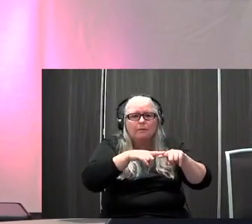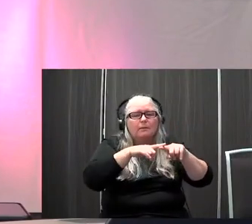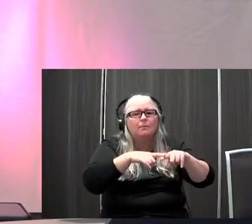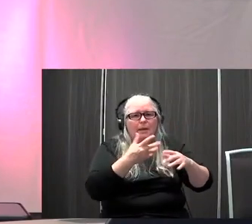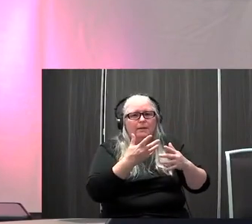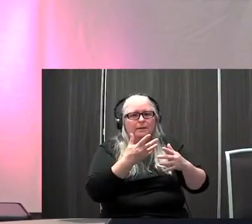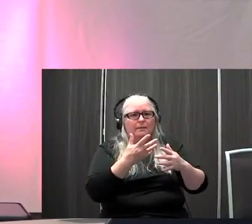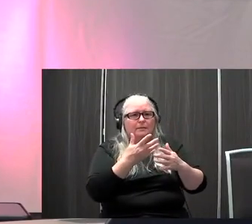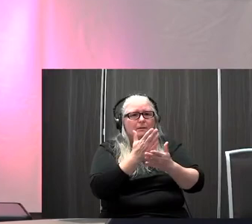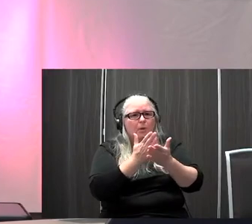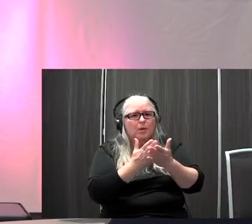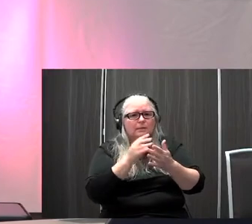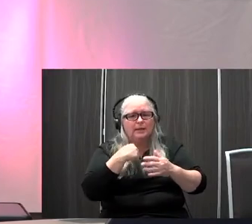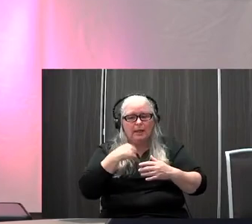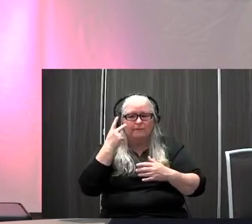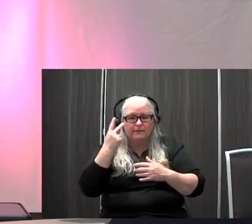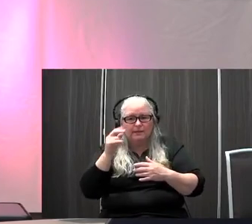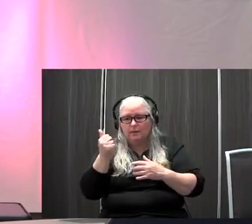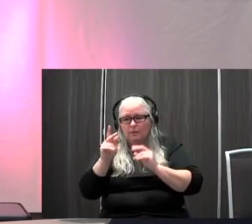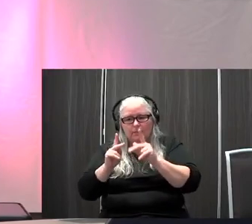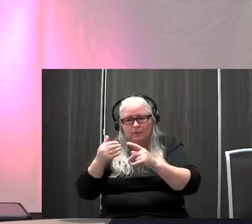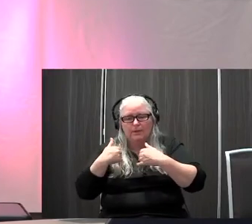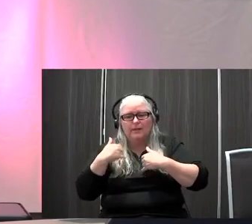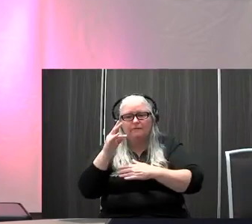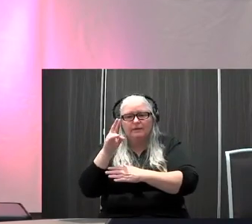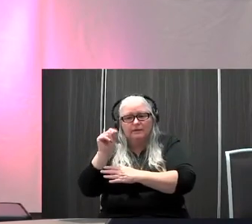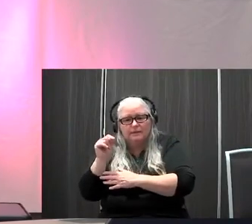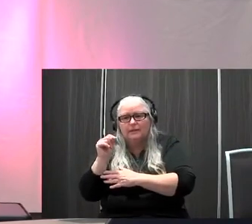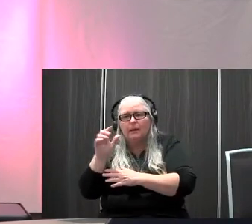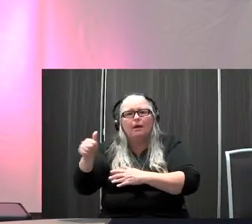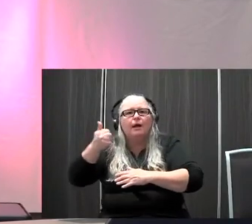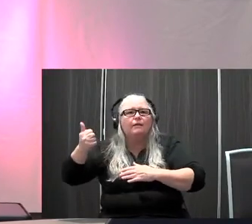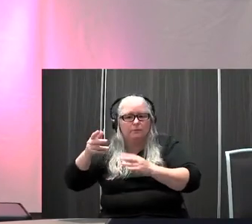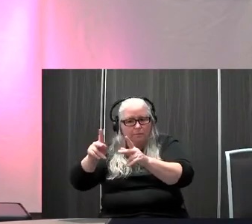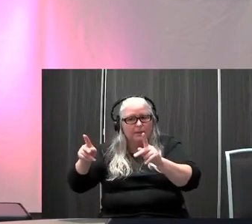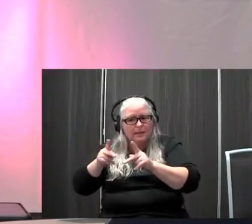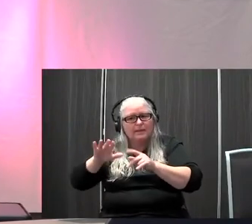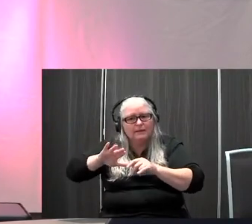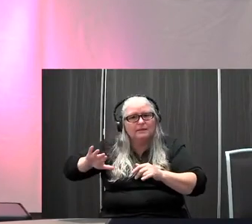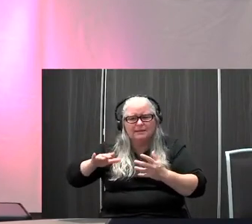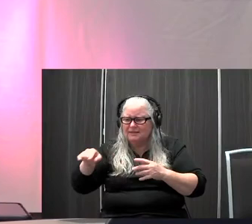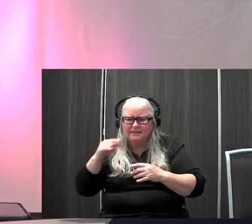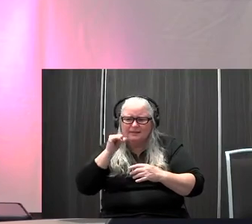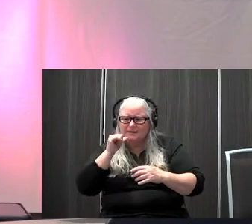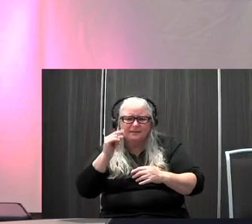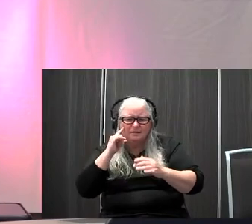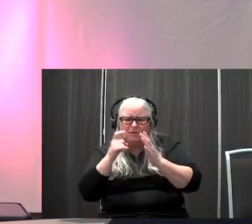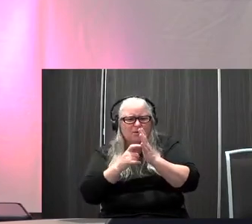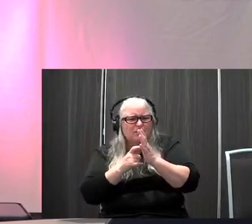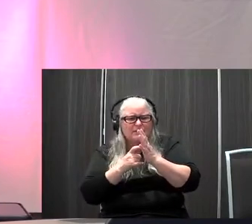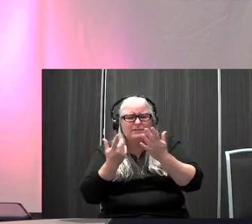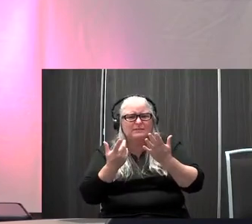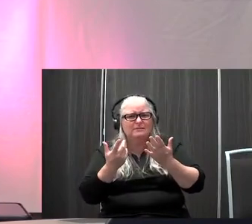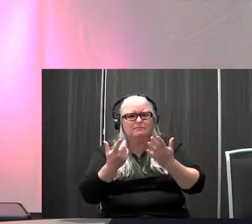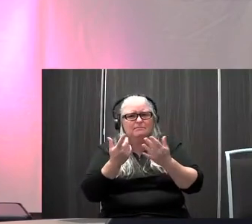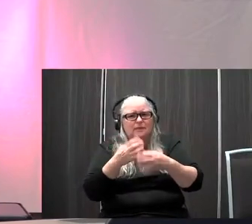rehab elsewhere and parents really, really didn't notice a big difference. Let's try a different approach here. And I think if you